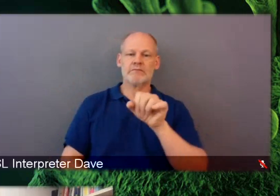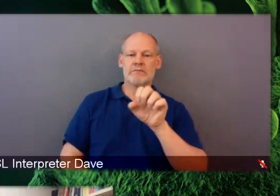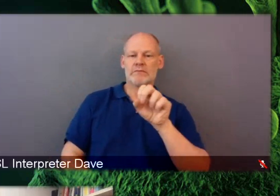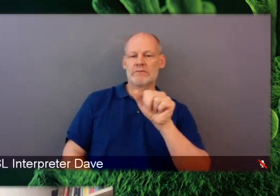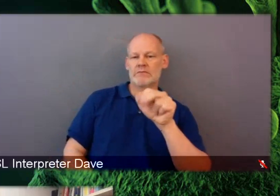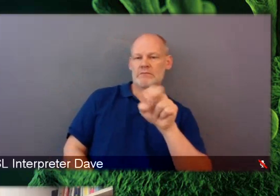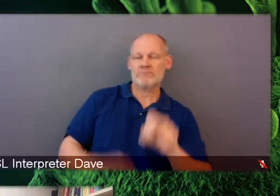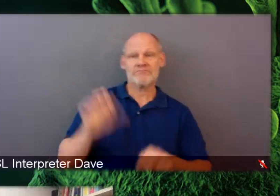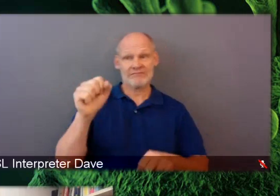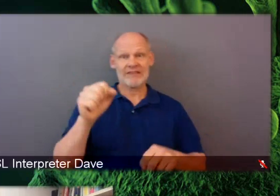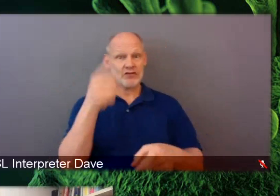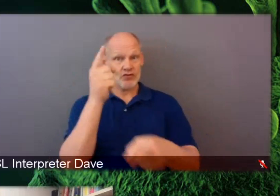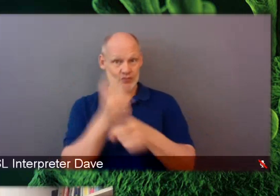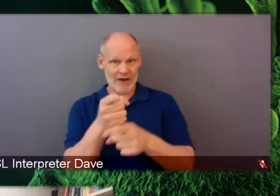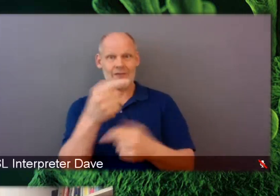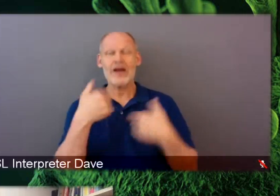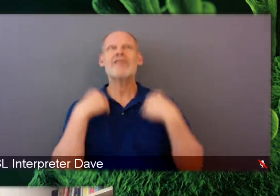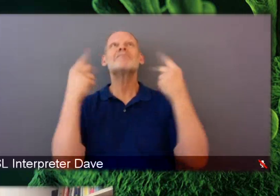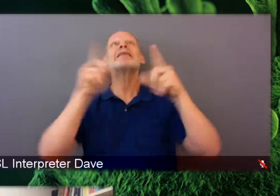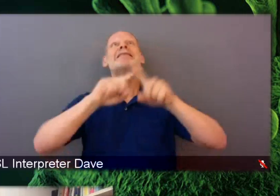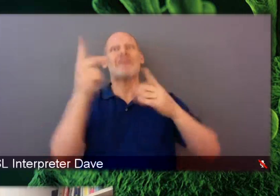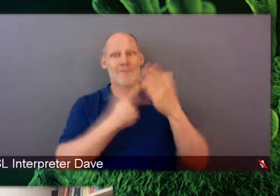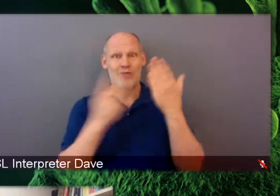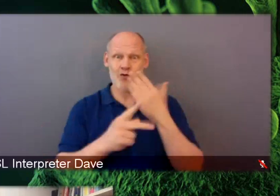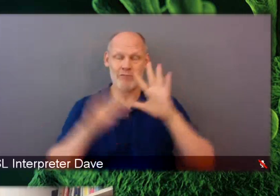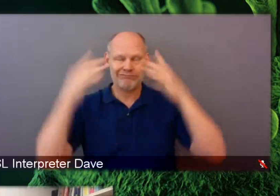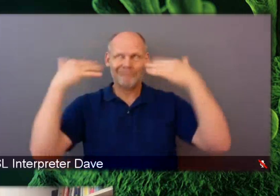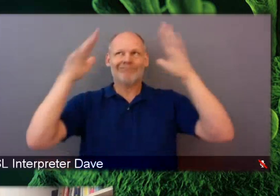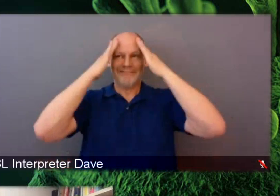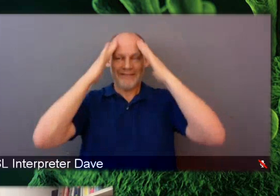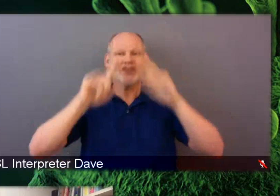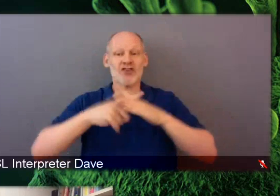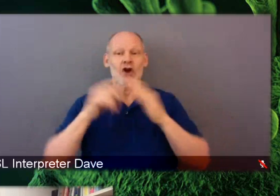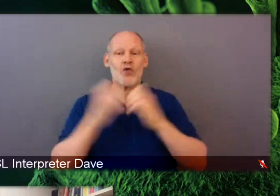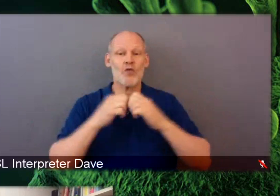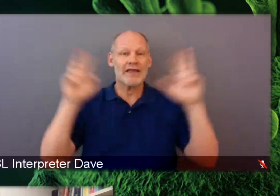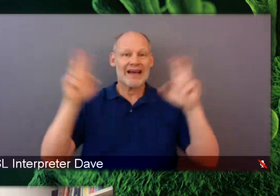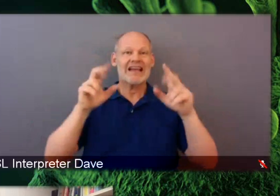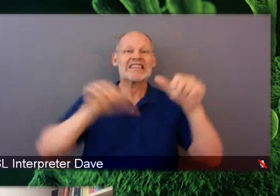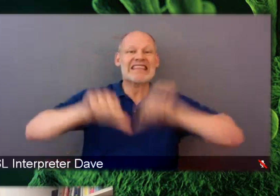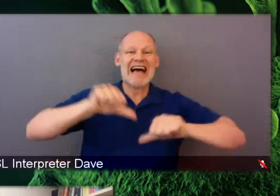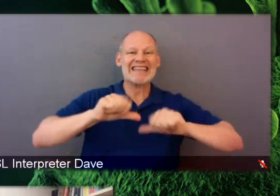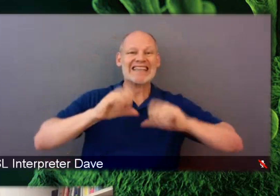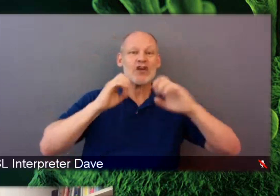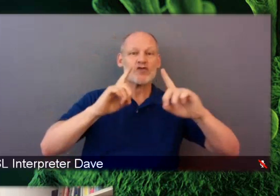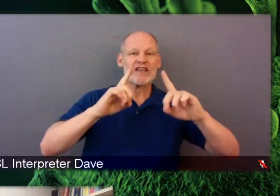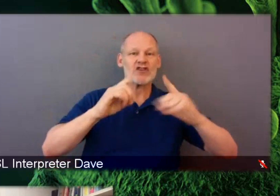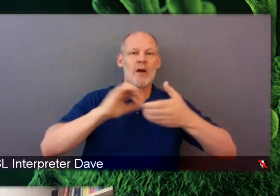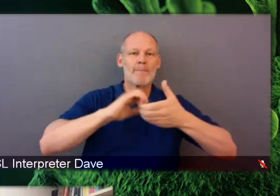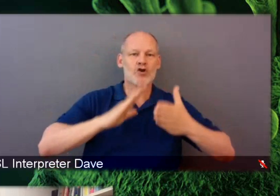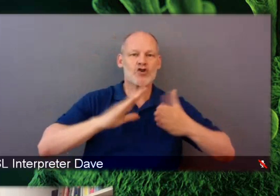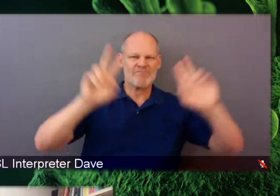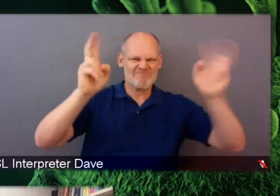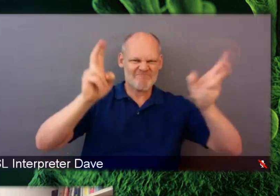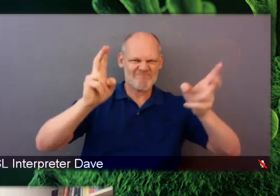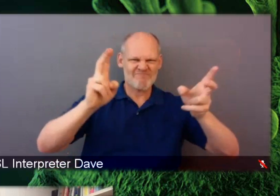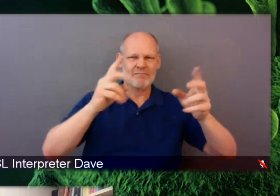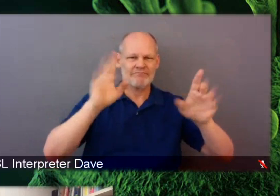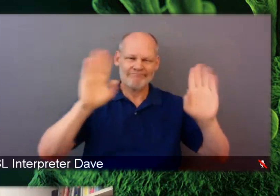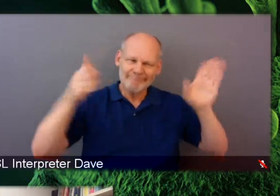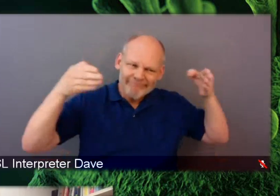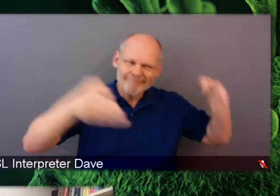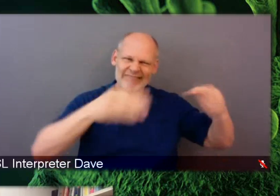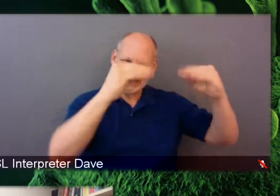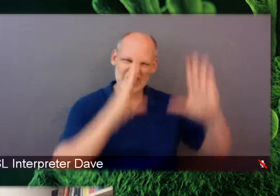programs. Let me start with our program for teachers, which is called the Science Education Partnership. It connects middle and high school science